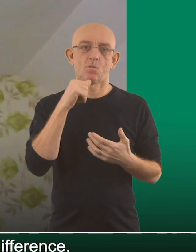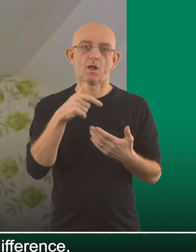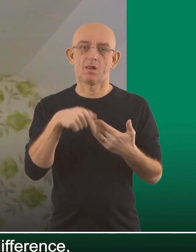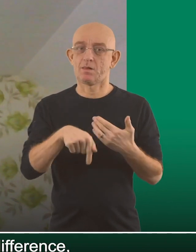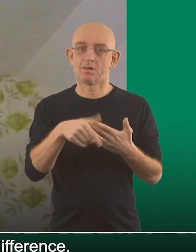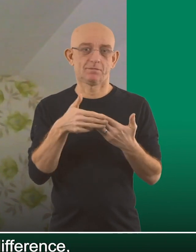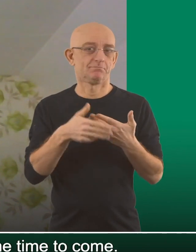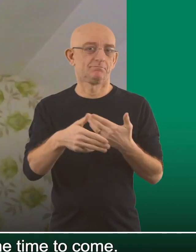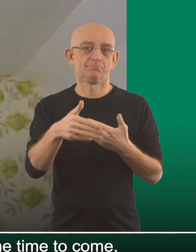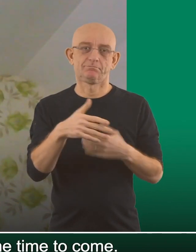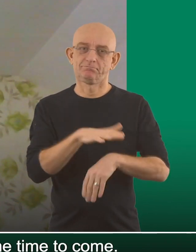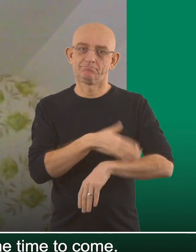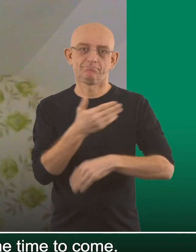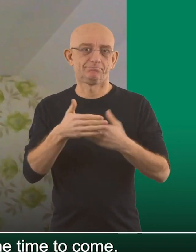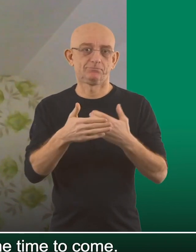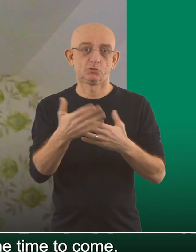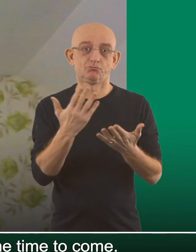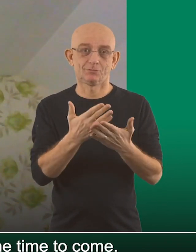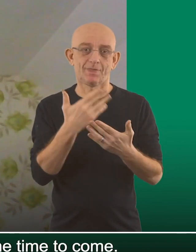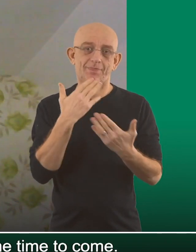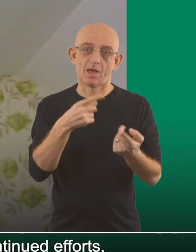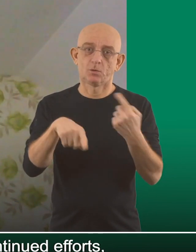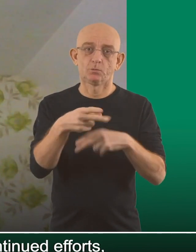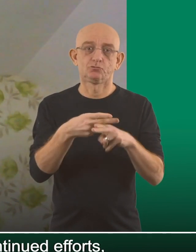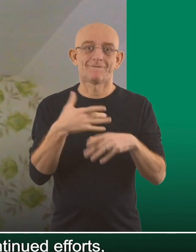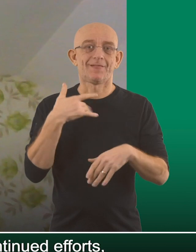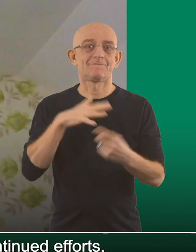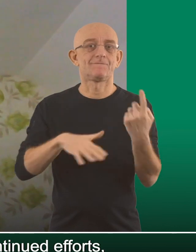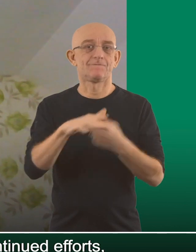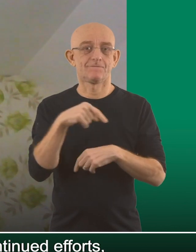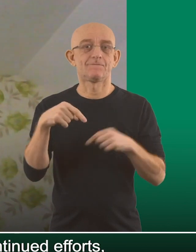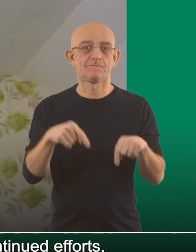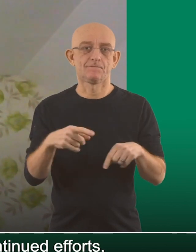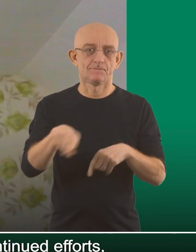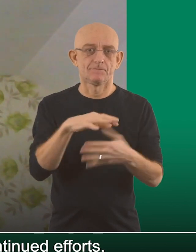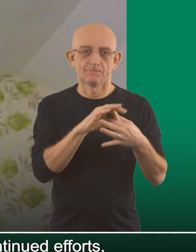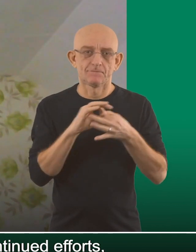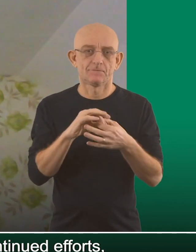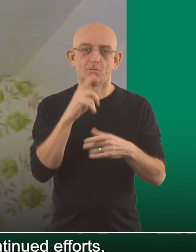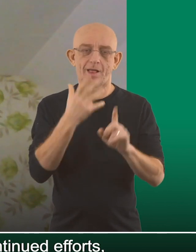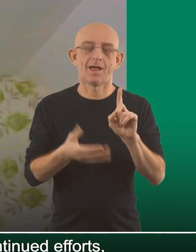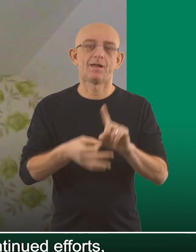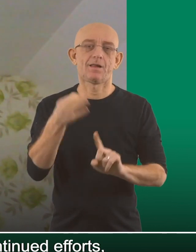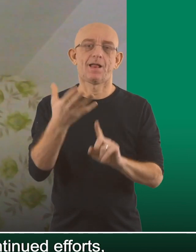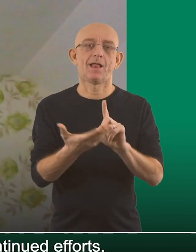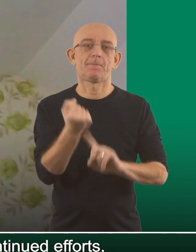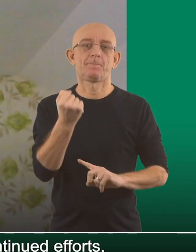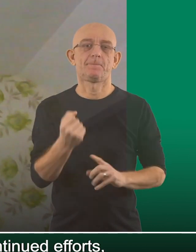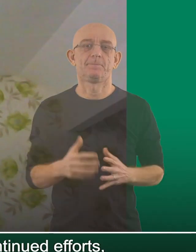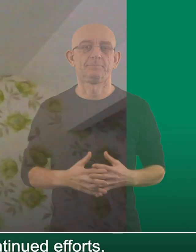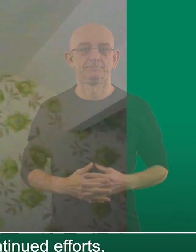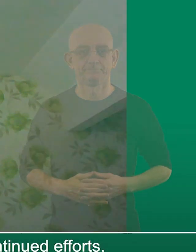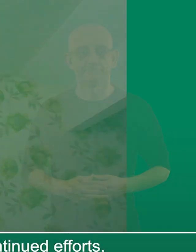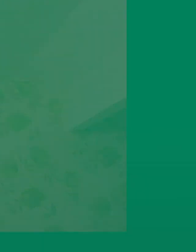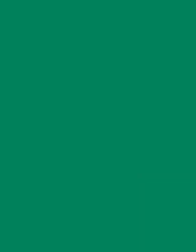difference, continues to make a difference. And I think we will be in that space for some time to come. So thank you to Sheffielders for your continued efforts, because it really, really